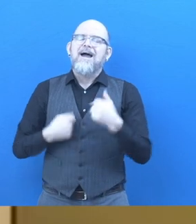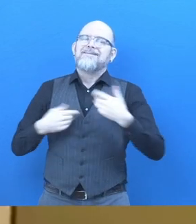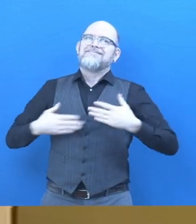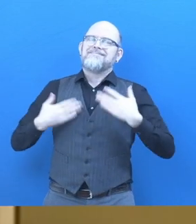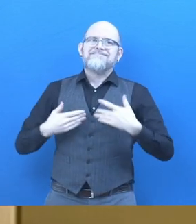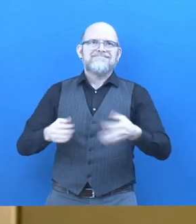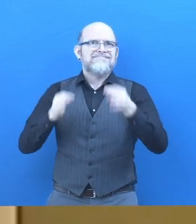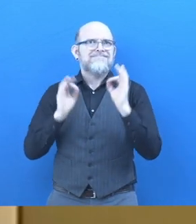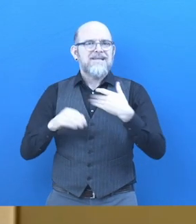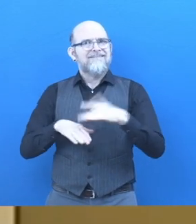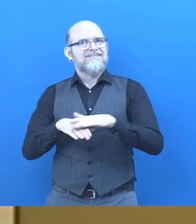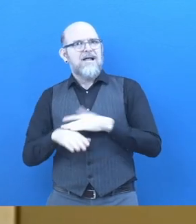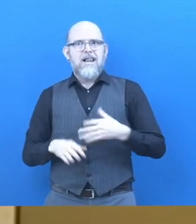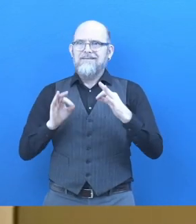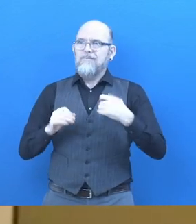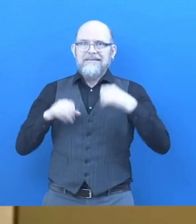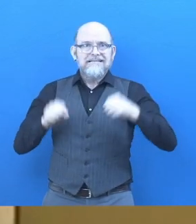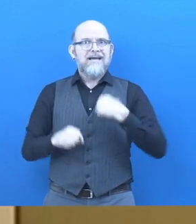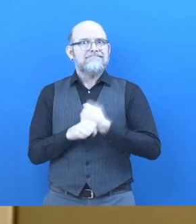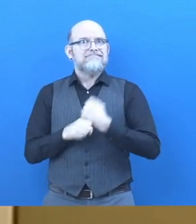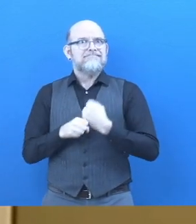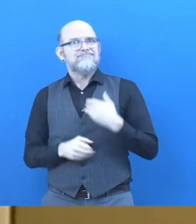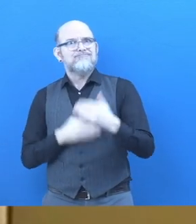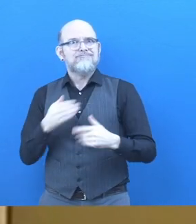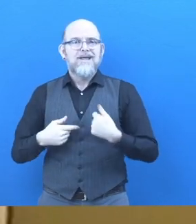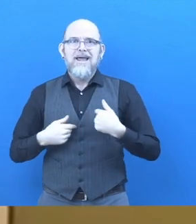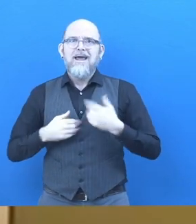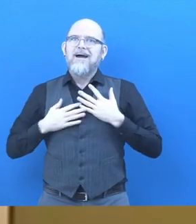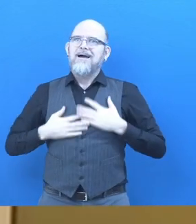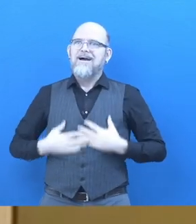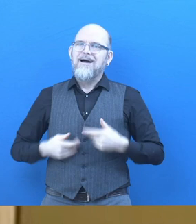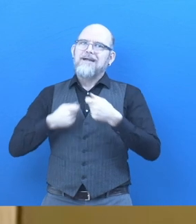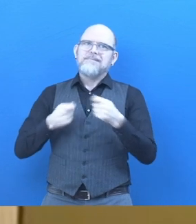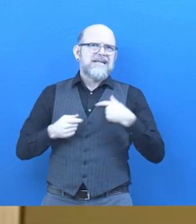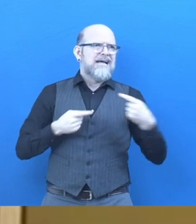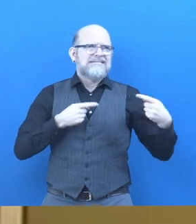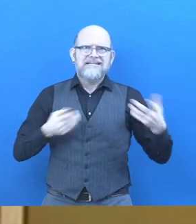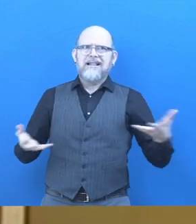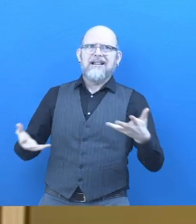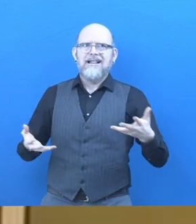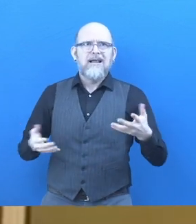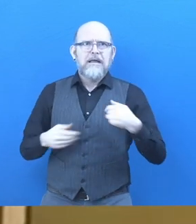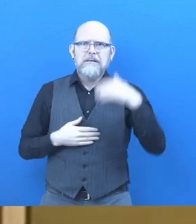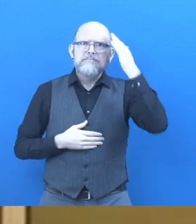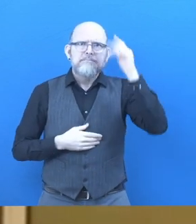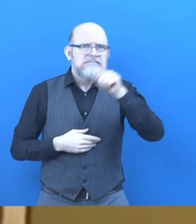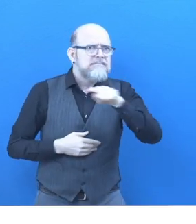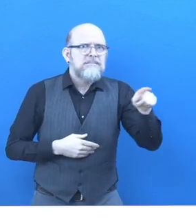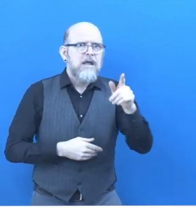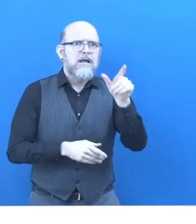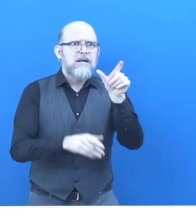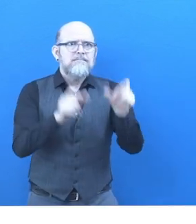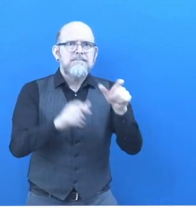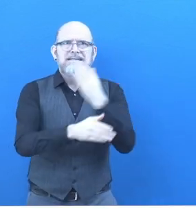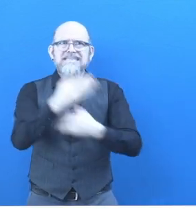disabilities begging. I would like to say to them that they try to utilize their intelligence and abilities and get an opportunity to put it to work.